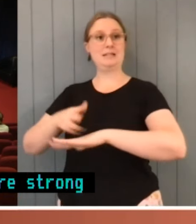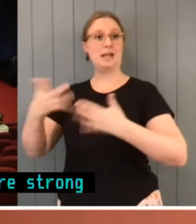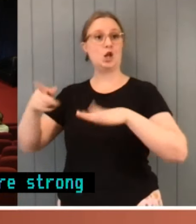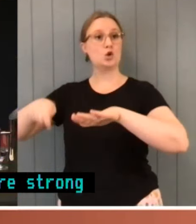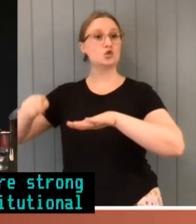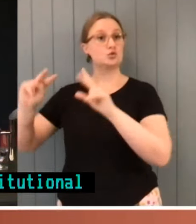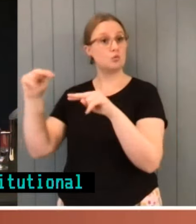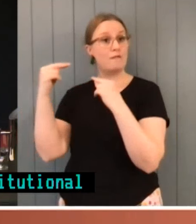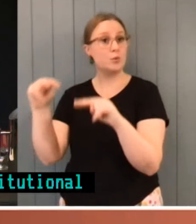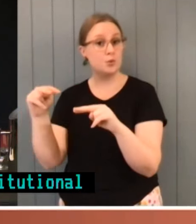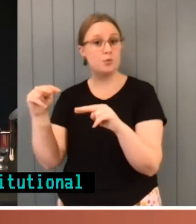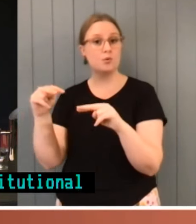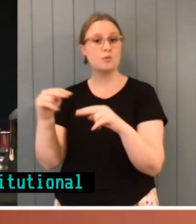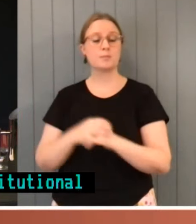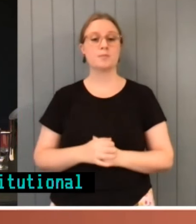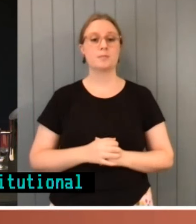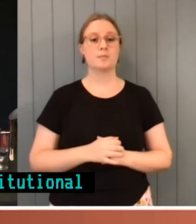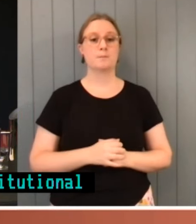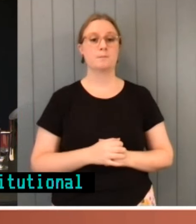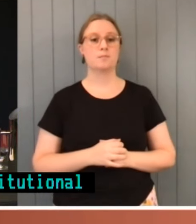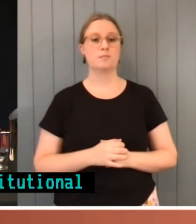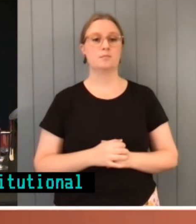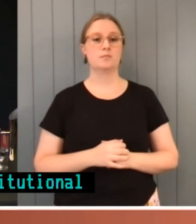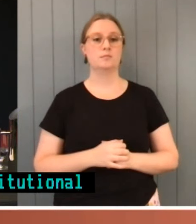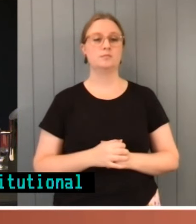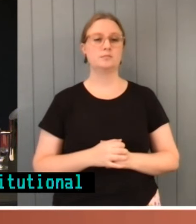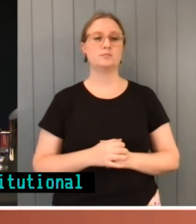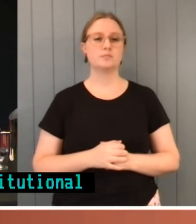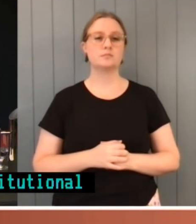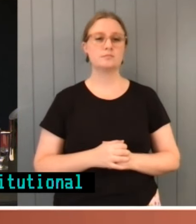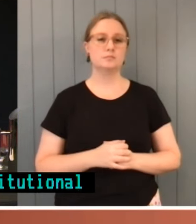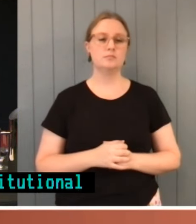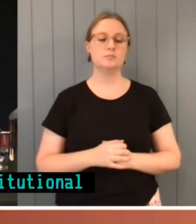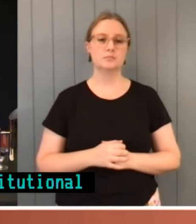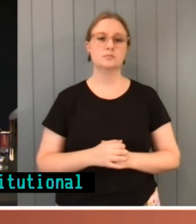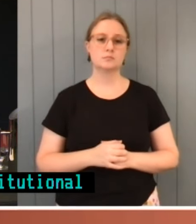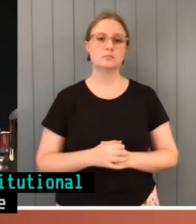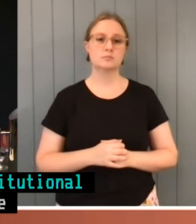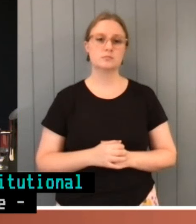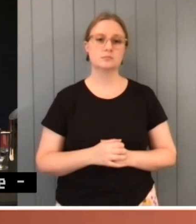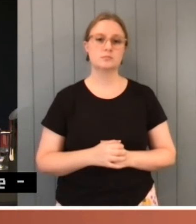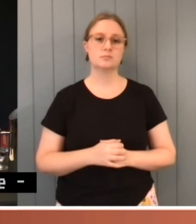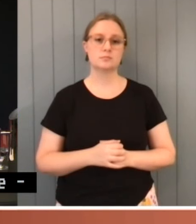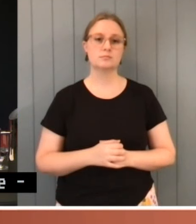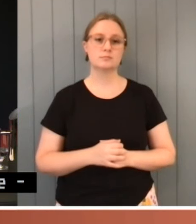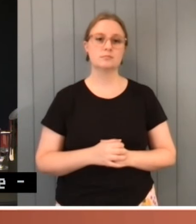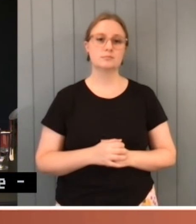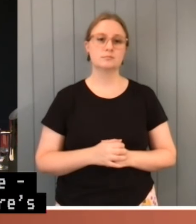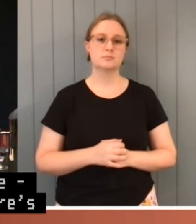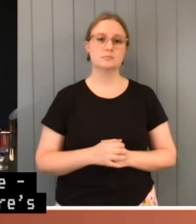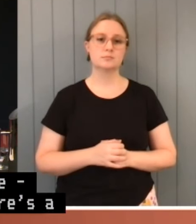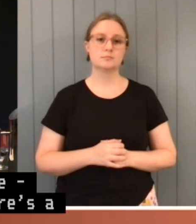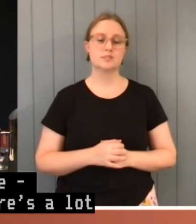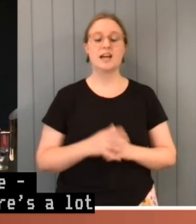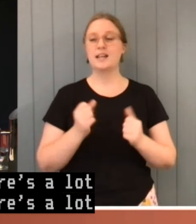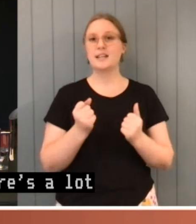I think it would be whether you do that. I mean, there's a lot of law that is plainly constitutionally